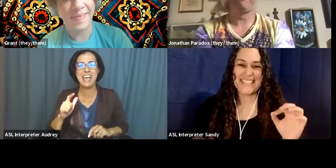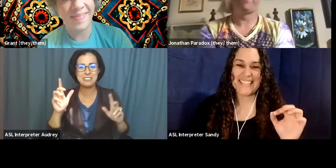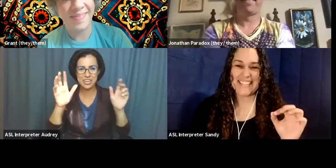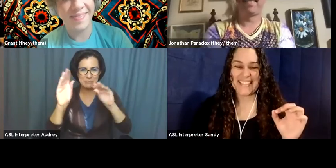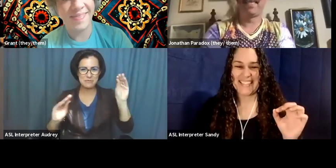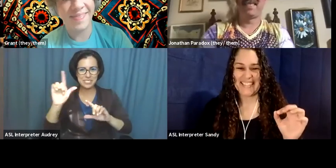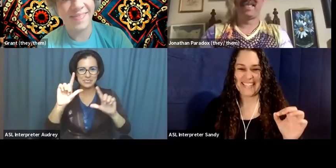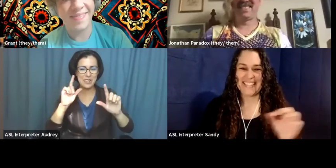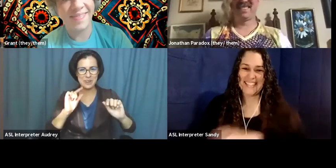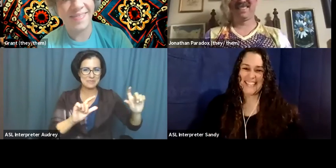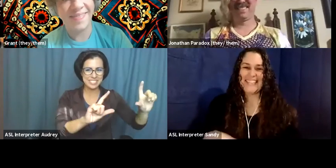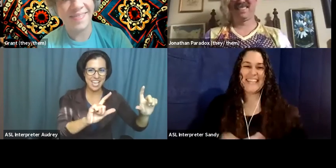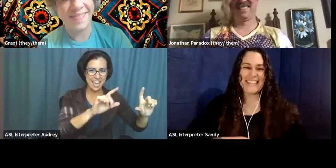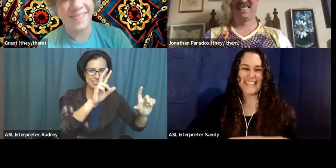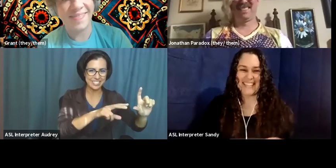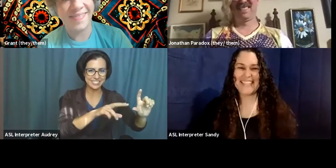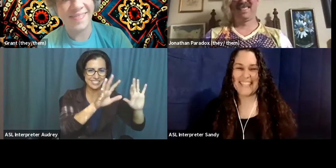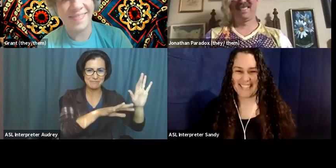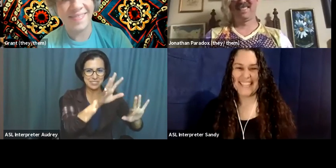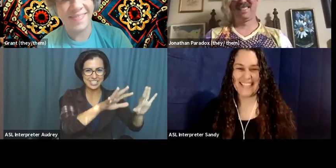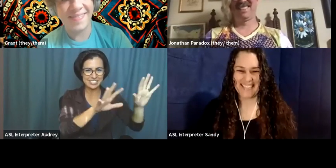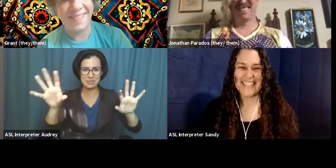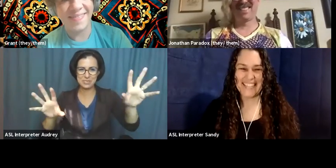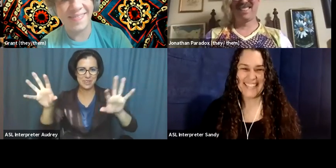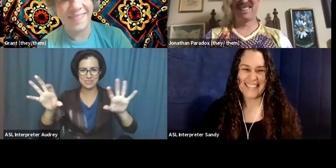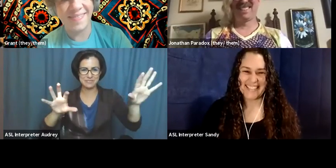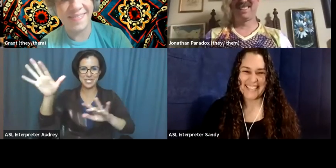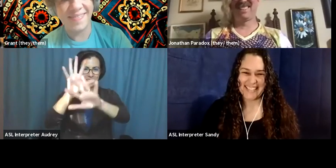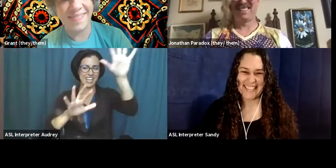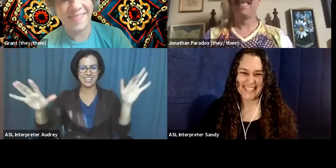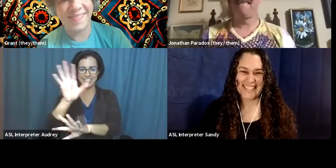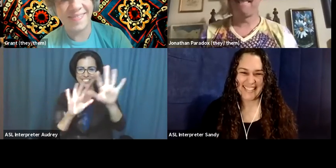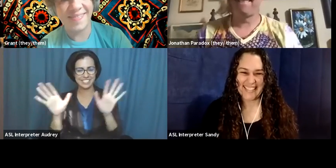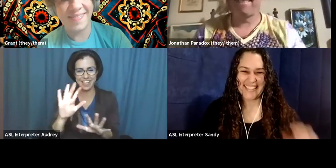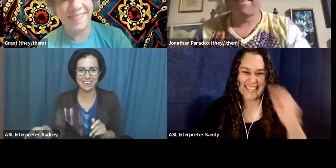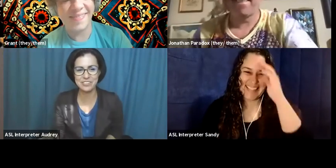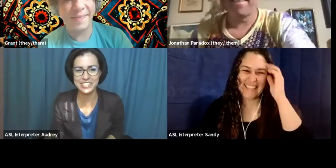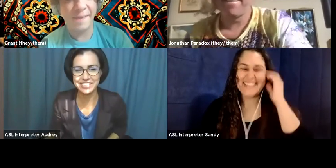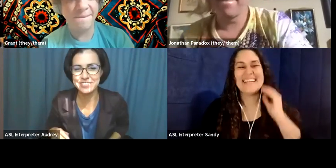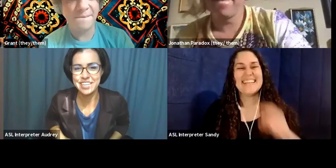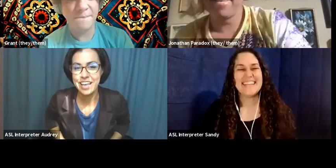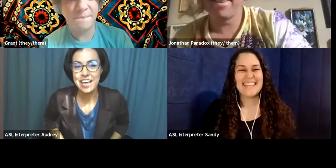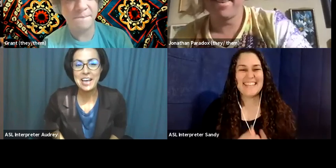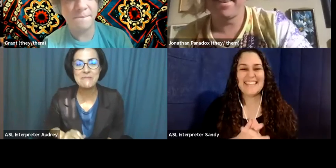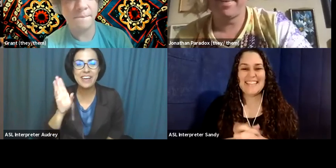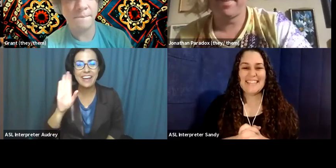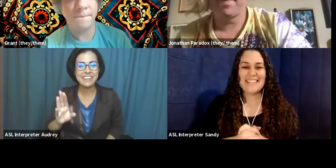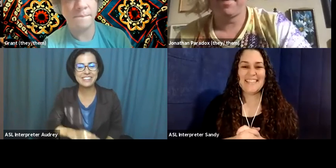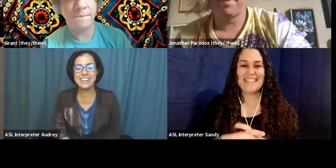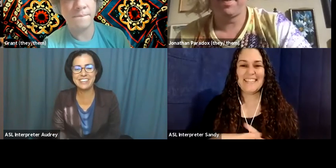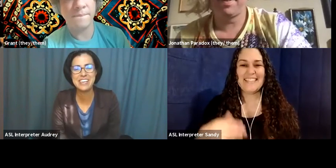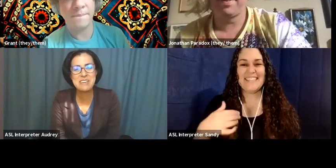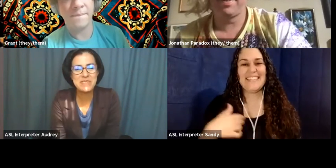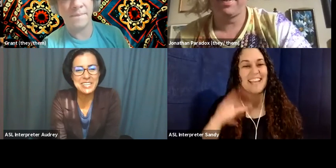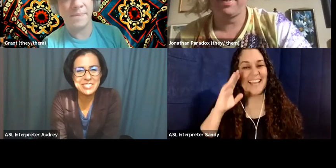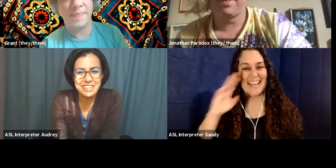Sorry. I was trying to move my screen all around because I have like, I'm reading the script along with the video and I had to like, God move all the stuff. Um, hi,